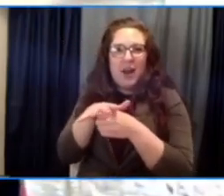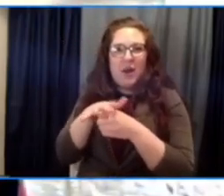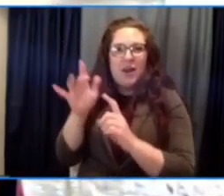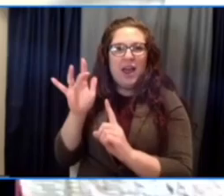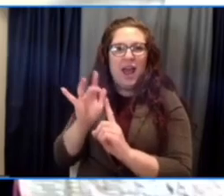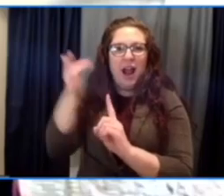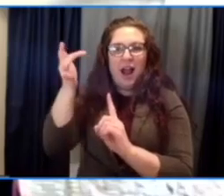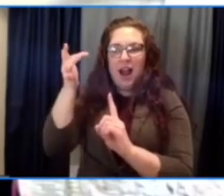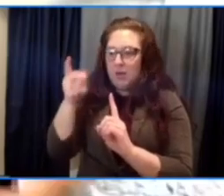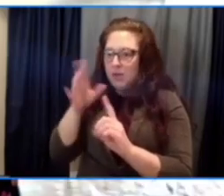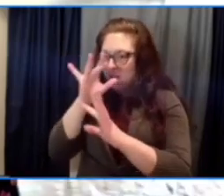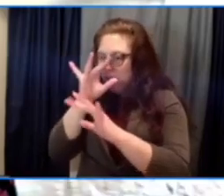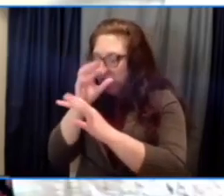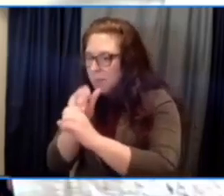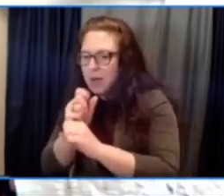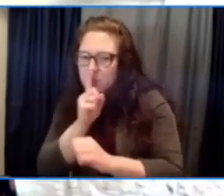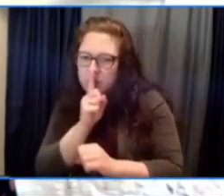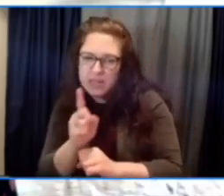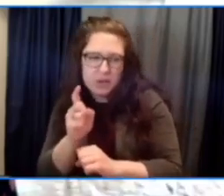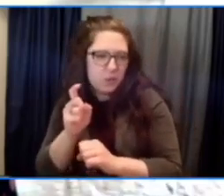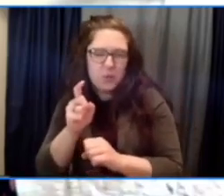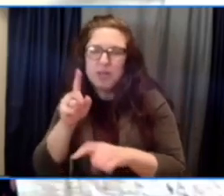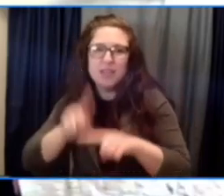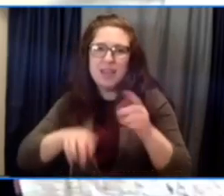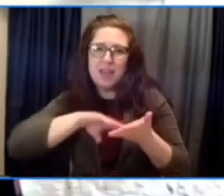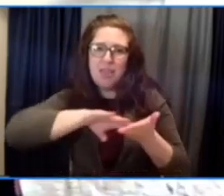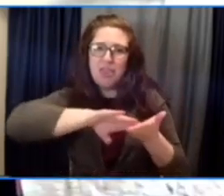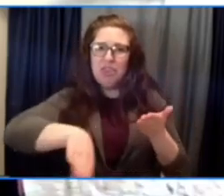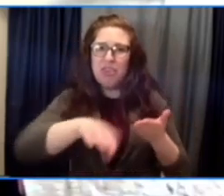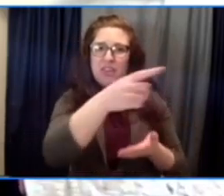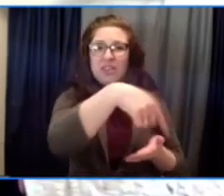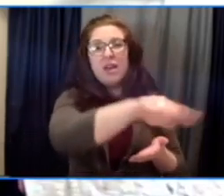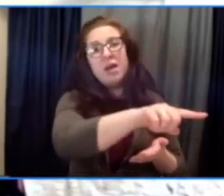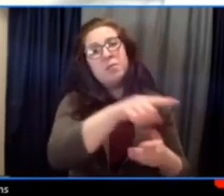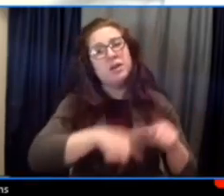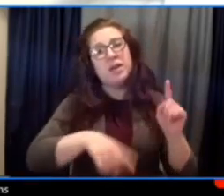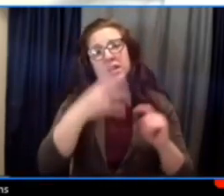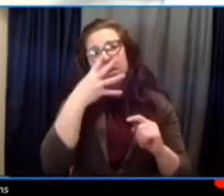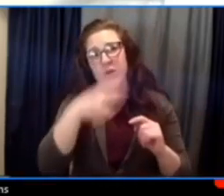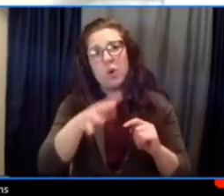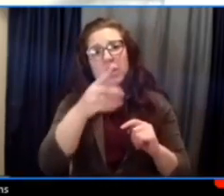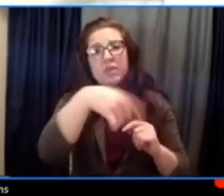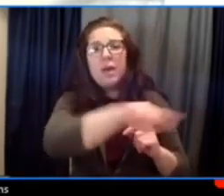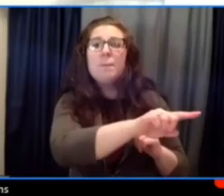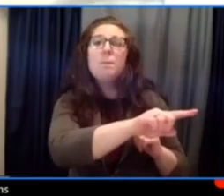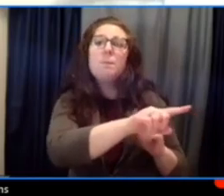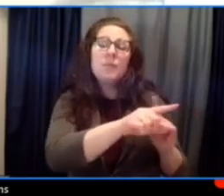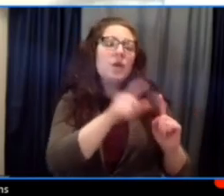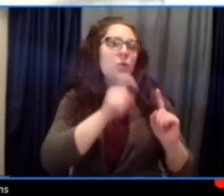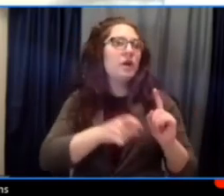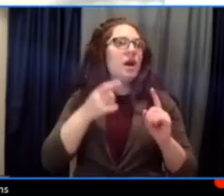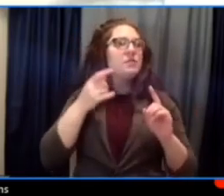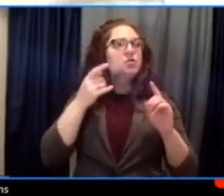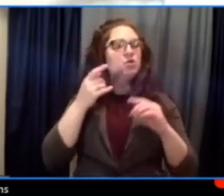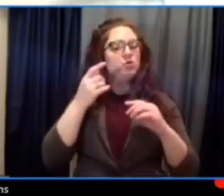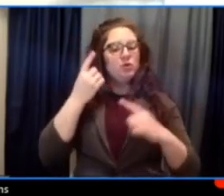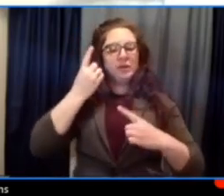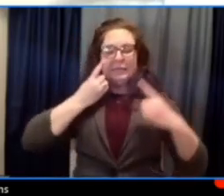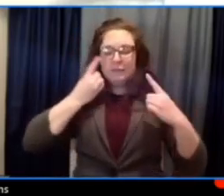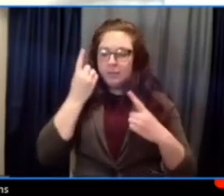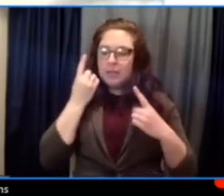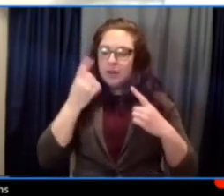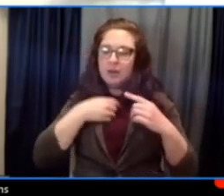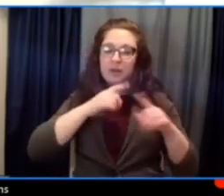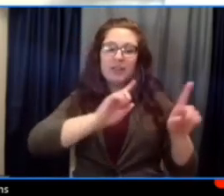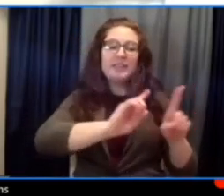And we have a pattern of rash decision making that doesn't account for the impact on state ecosystems when we behave this way.